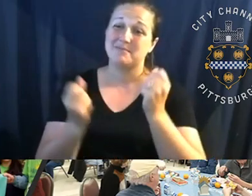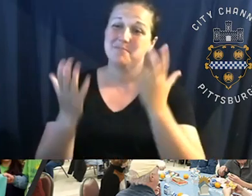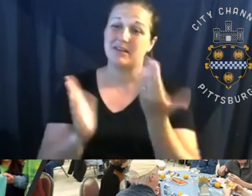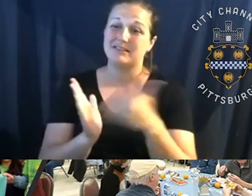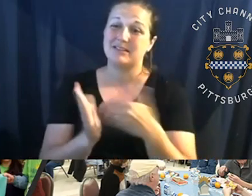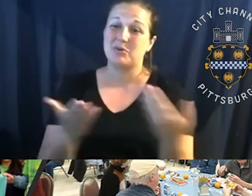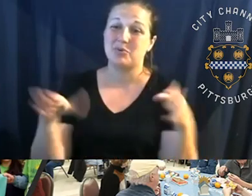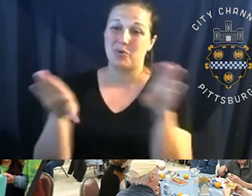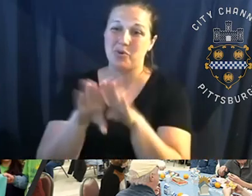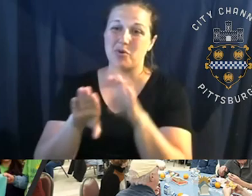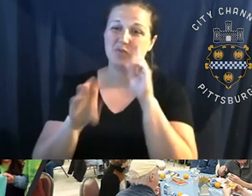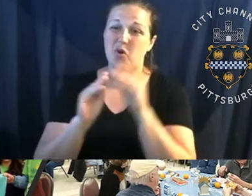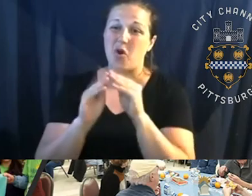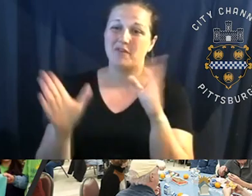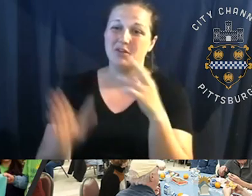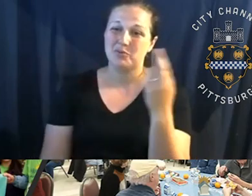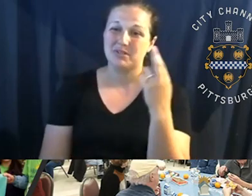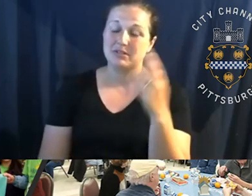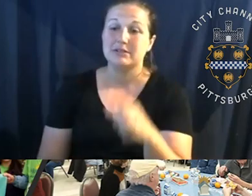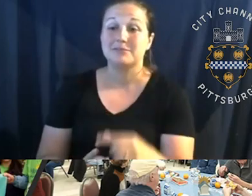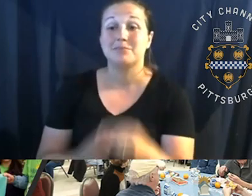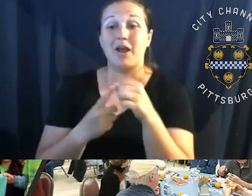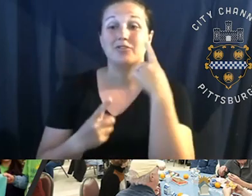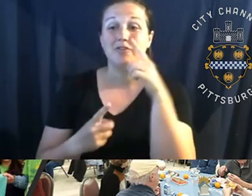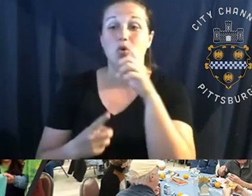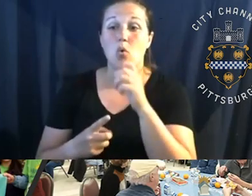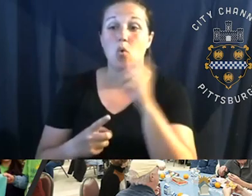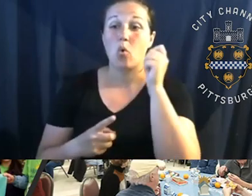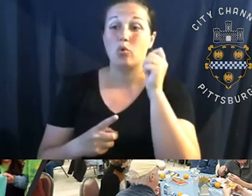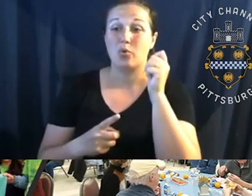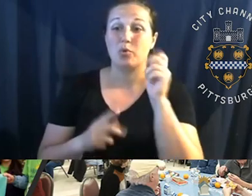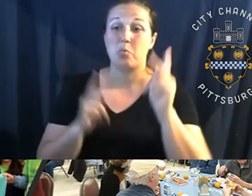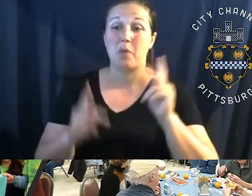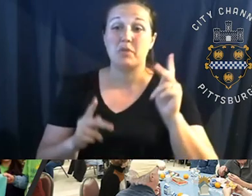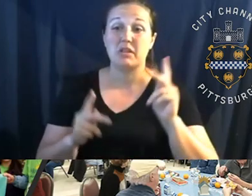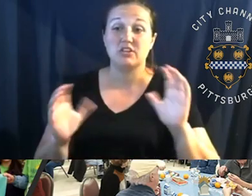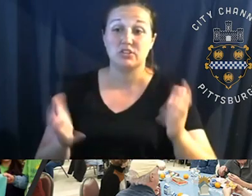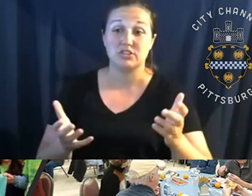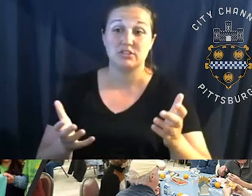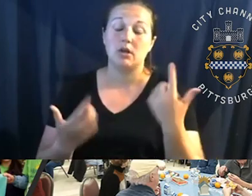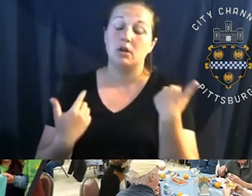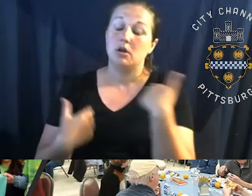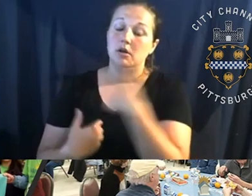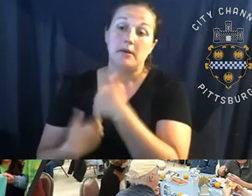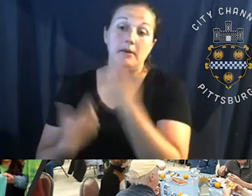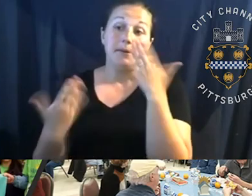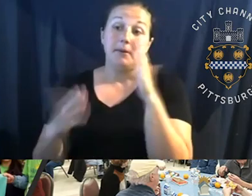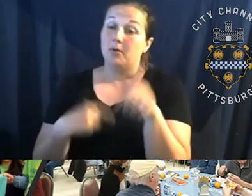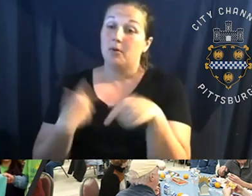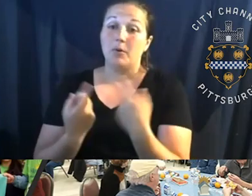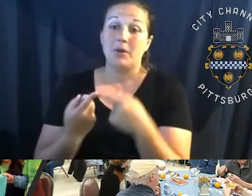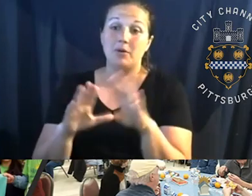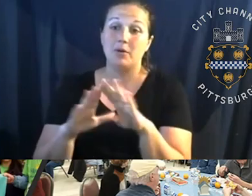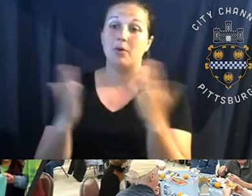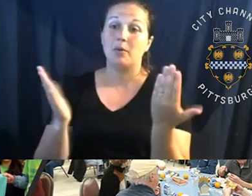especially for the, for the senior population. Um, so we're not sure when they're going to come back online, but we've activated folks to help out